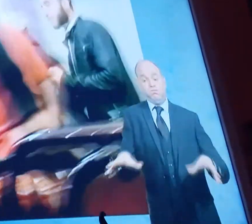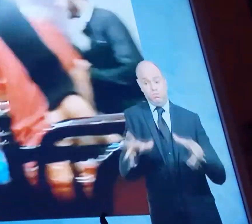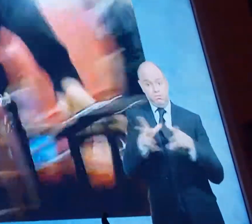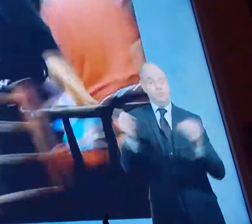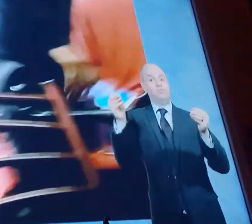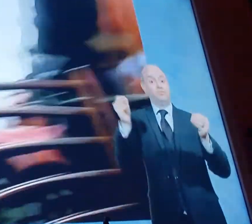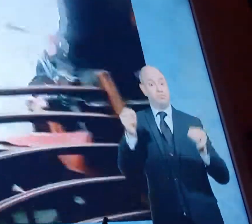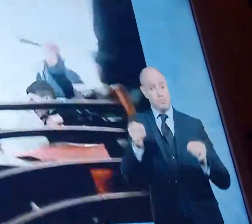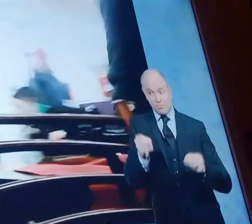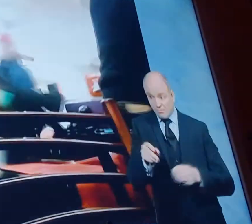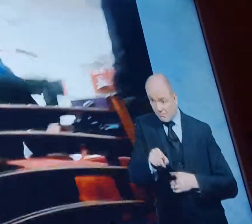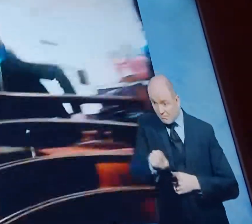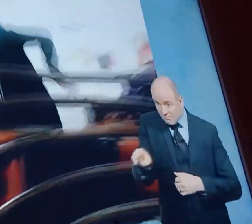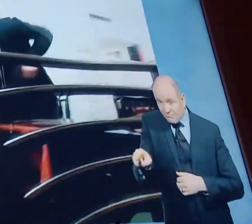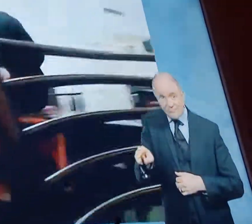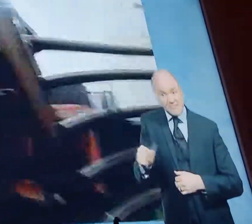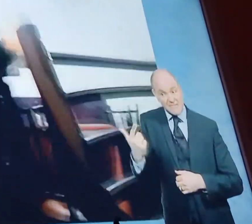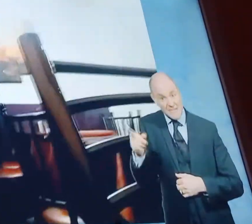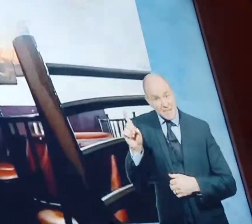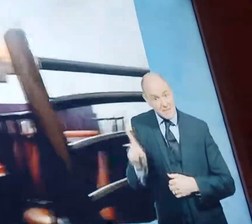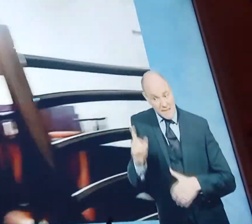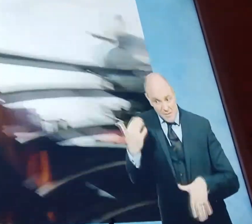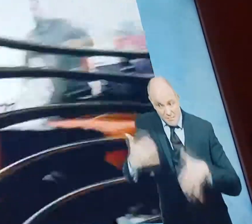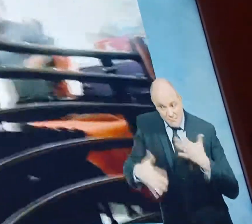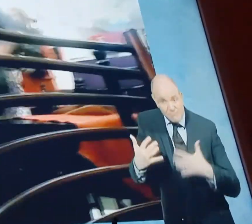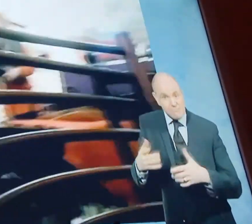Fear rules the streets of Paris.